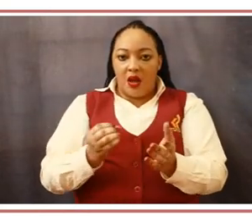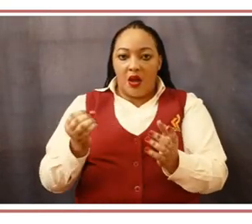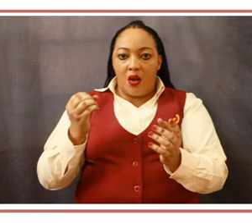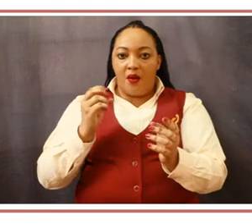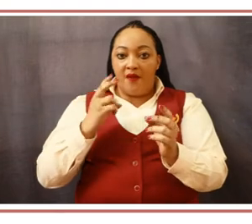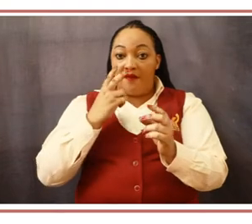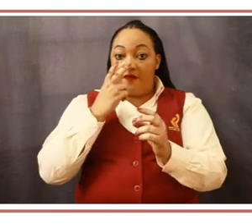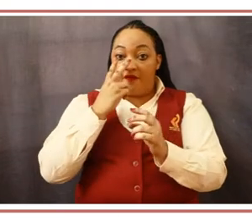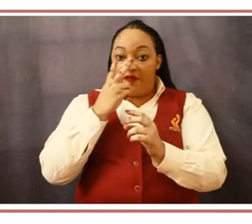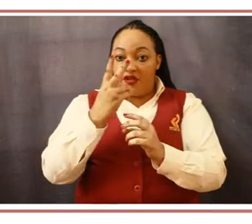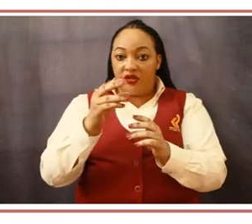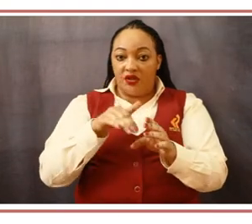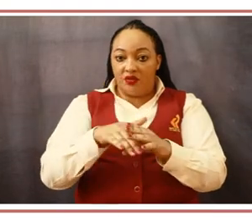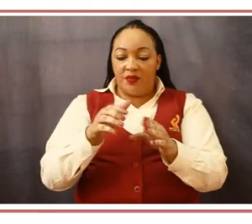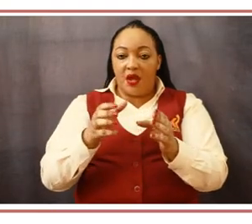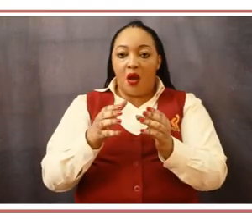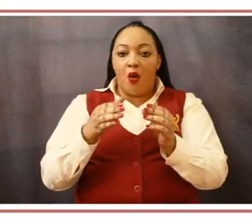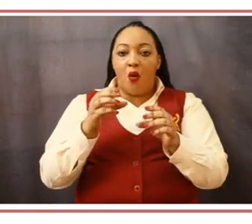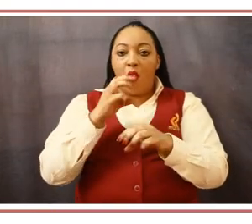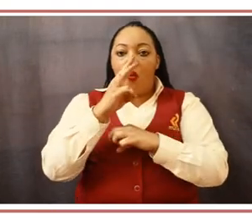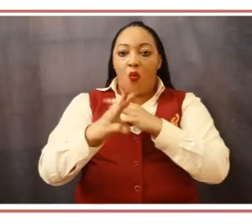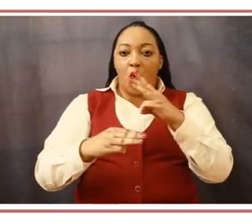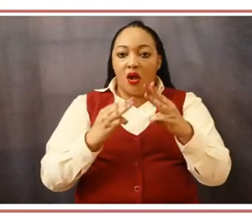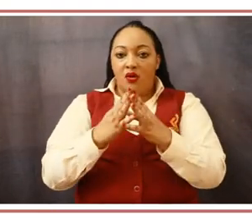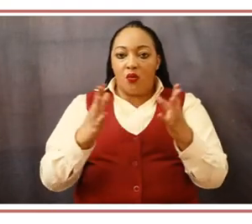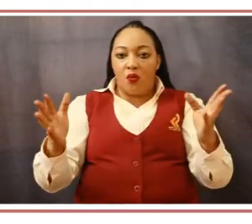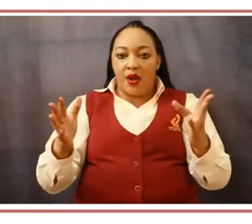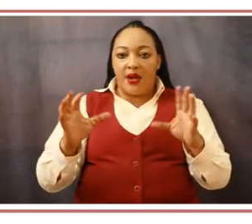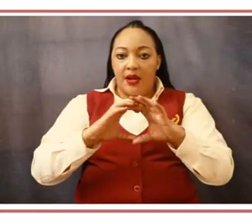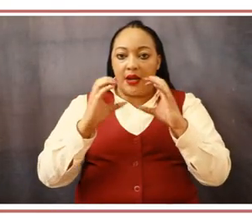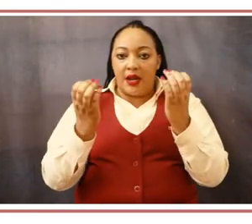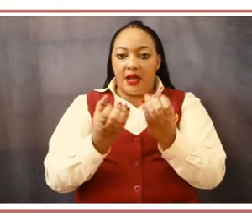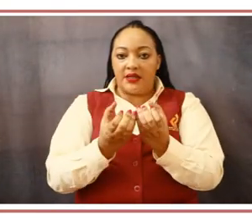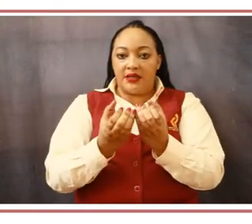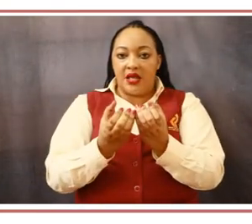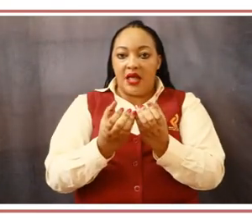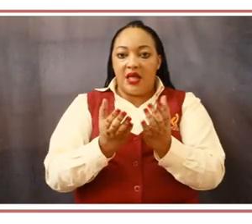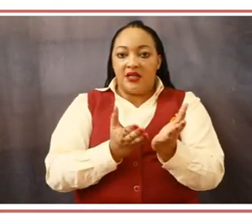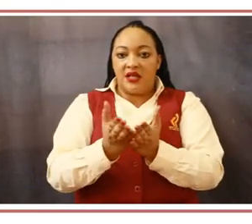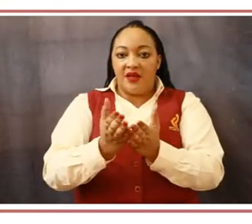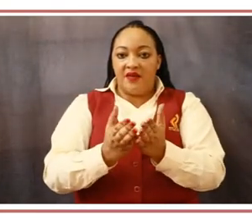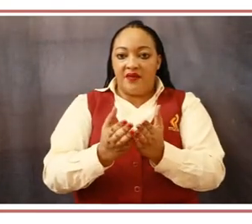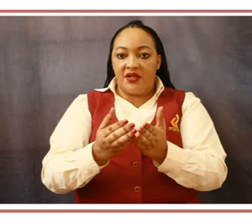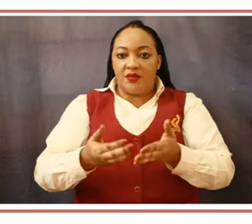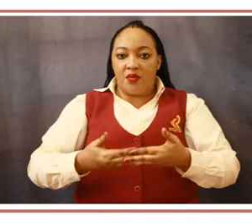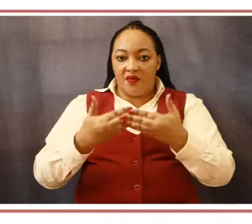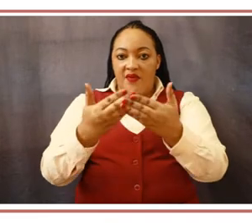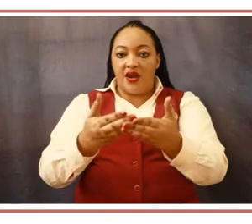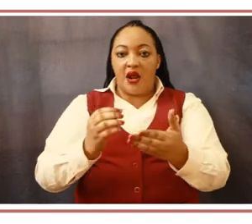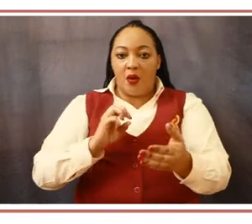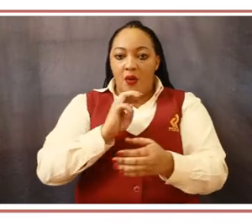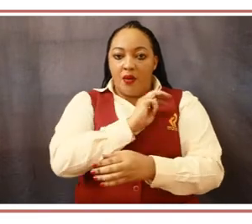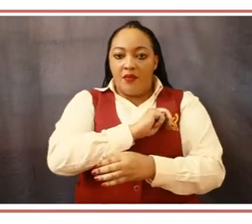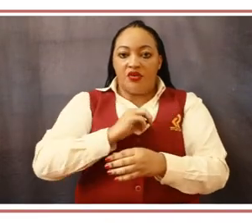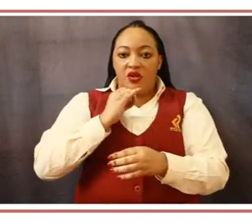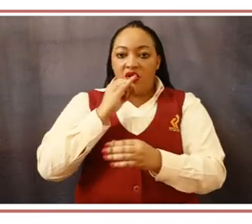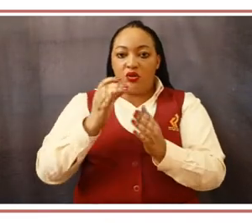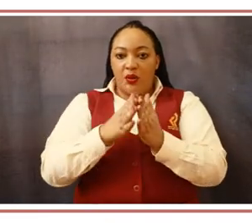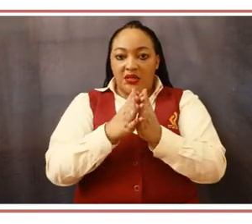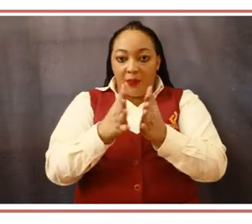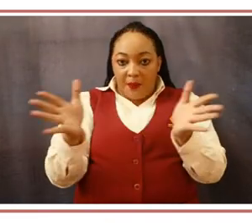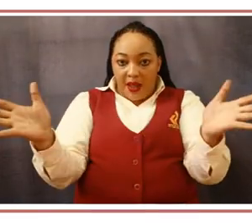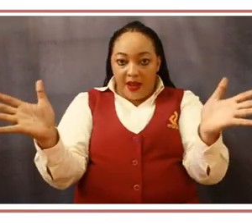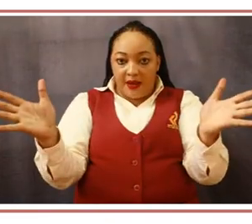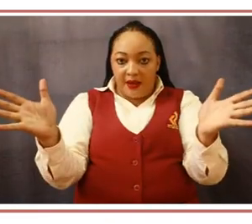safe and secure rail transport system. Our mandates include provide skill and technology for the railway sector, provide